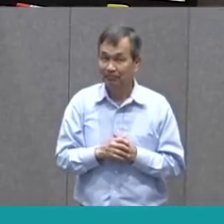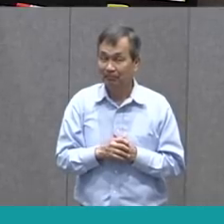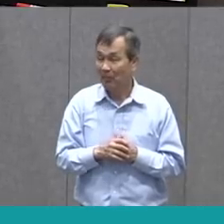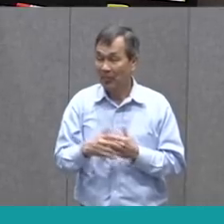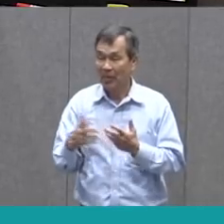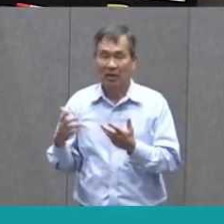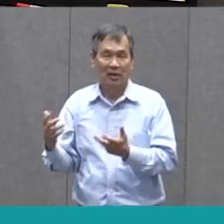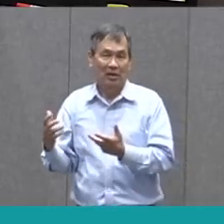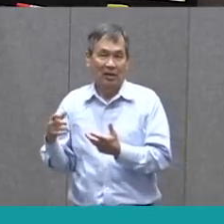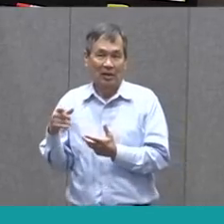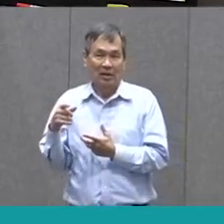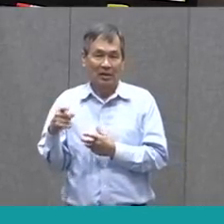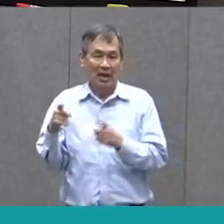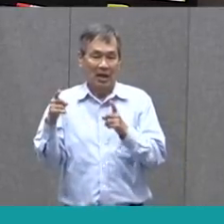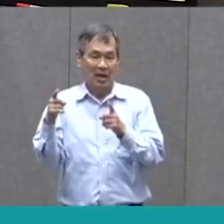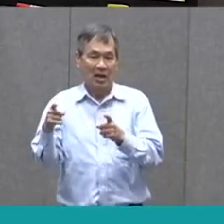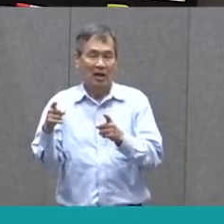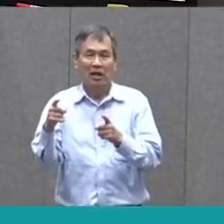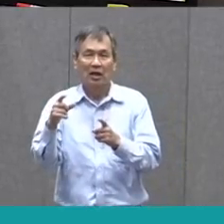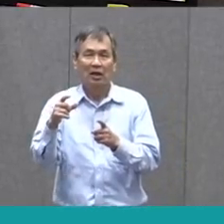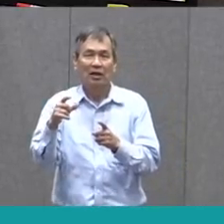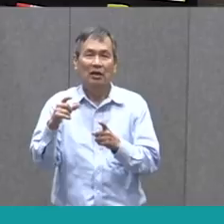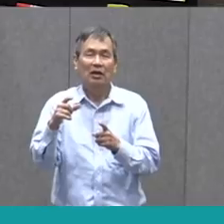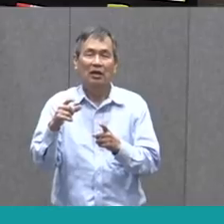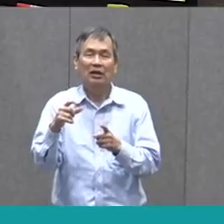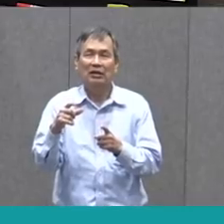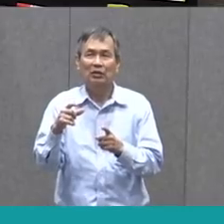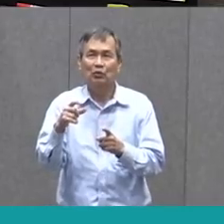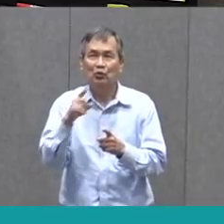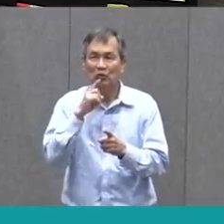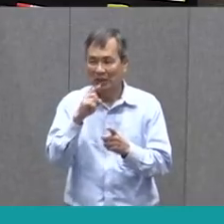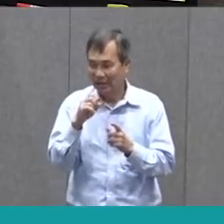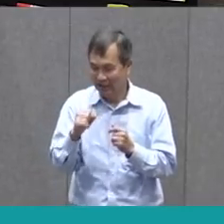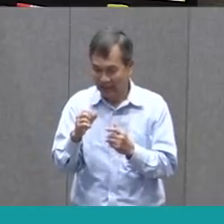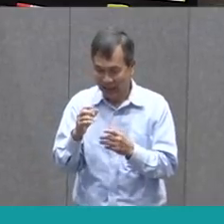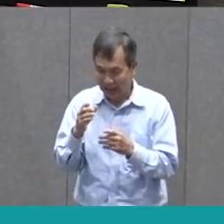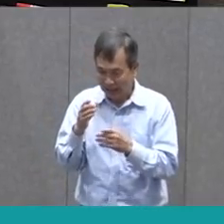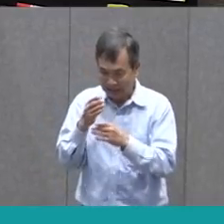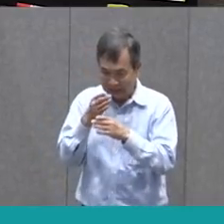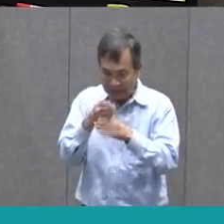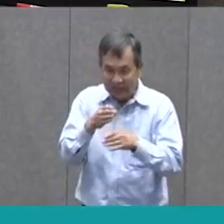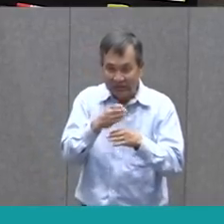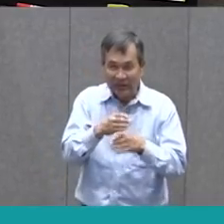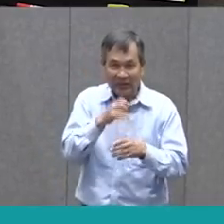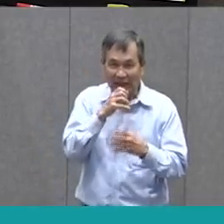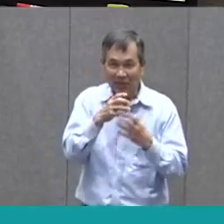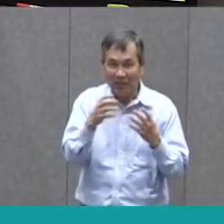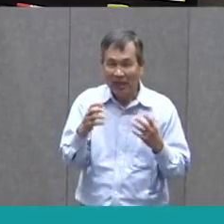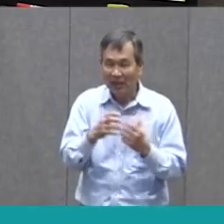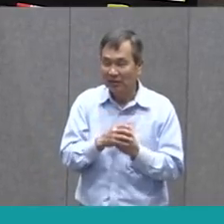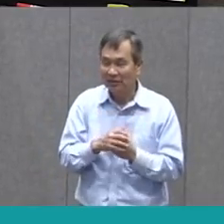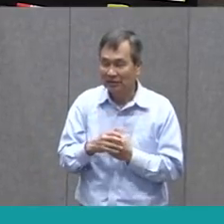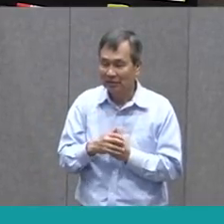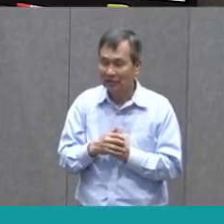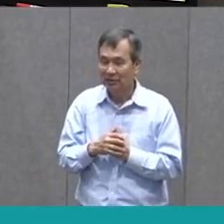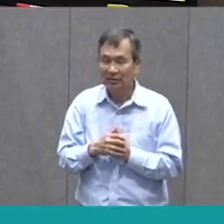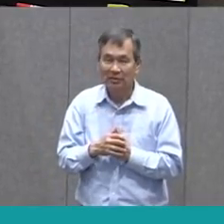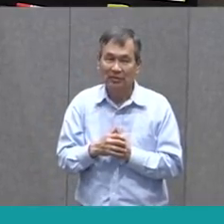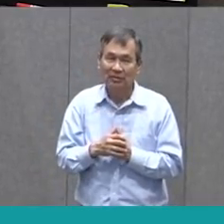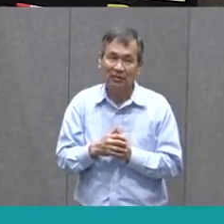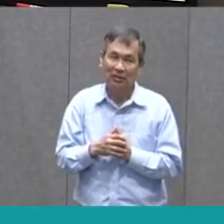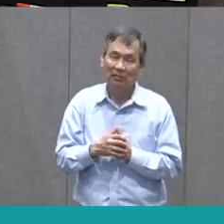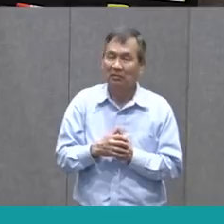And I gotta tell you, this time I don't see many parts to words that I've seen before. The ending, E-L, O,